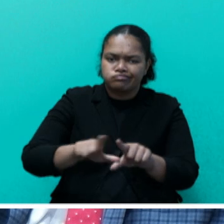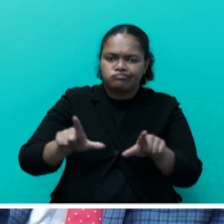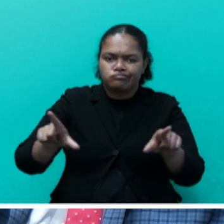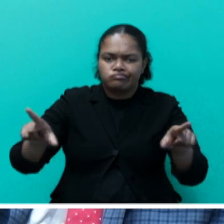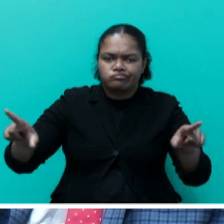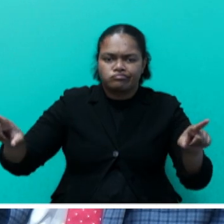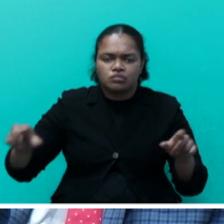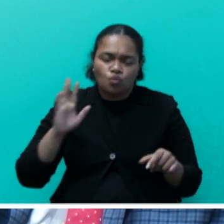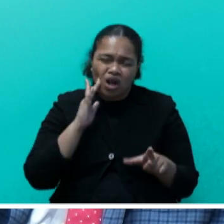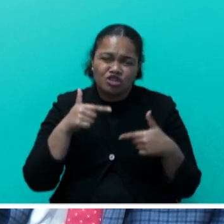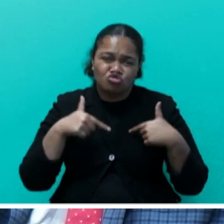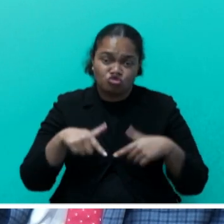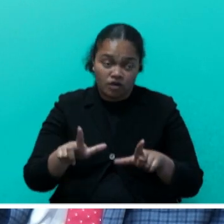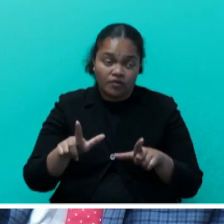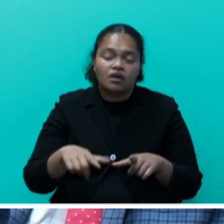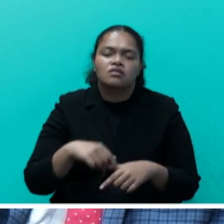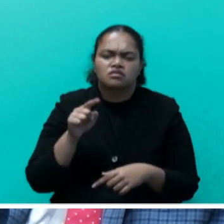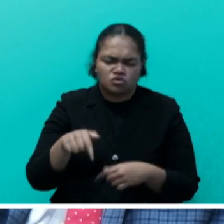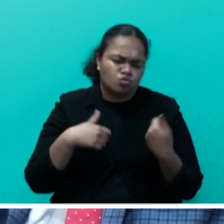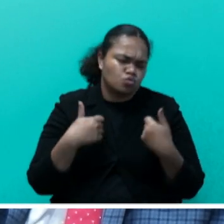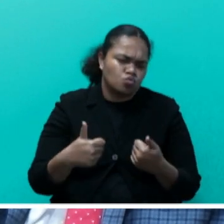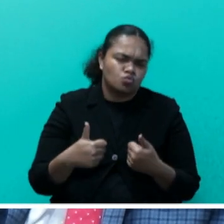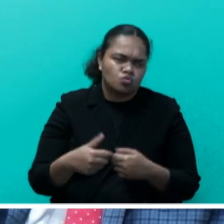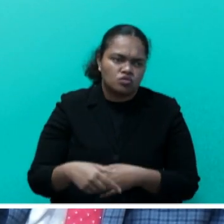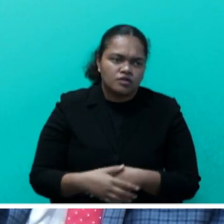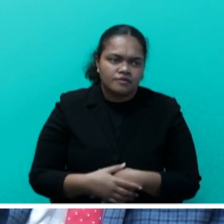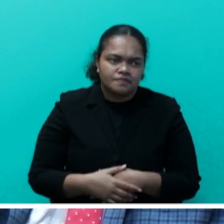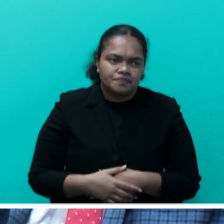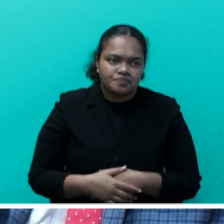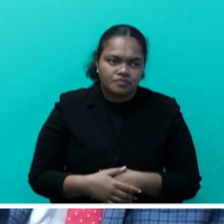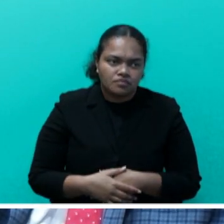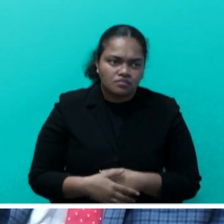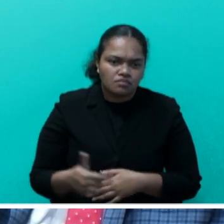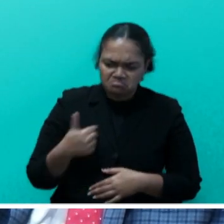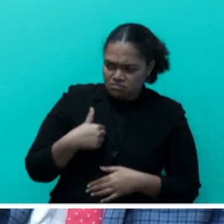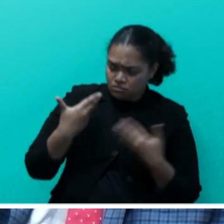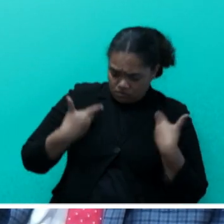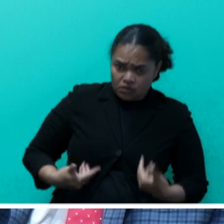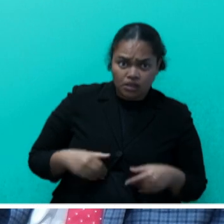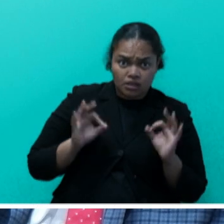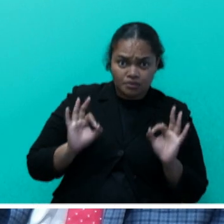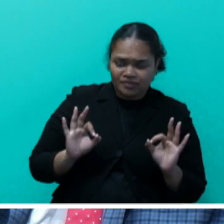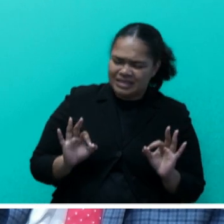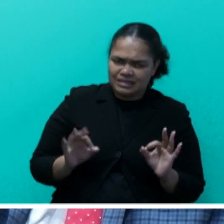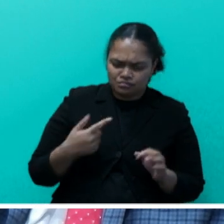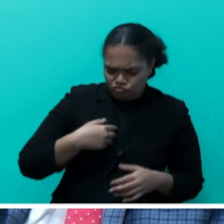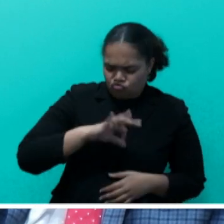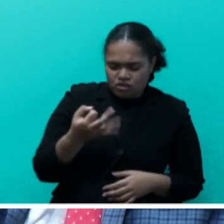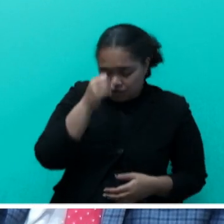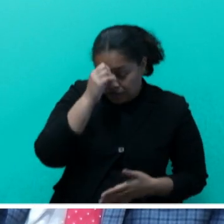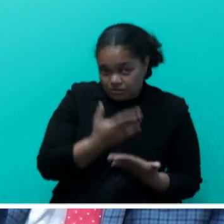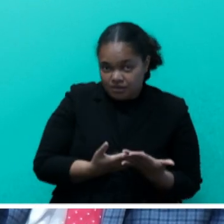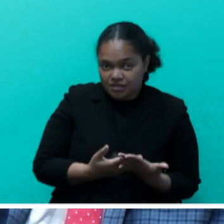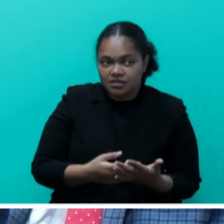as we are travelling, then that will be good, eh? It's not that, I mean, I'm not perfect. I haven't practiced it too, but it's something